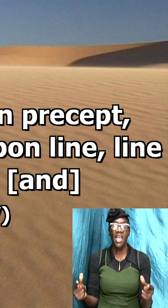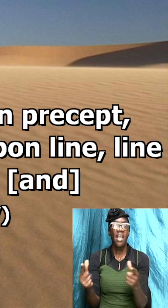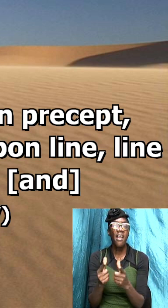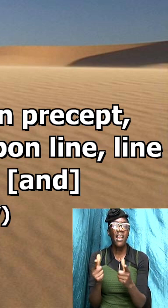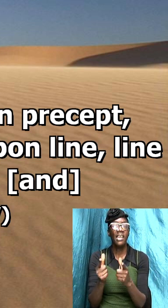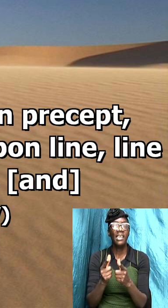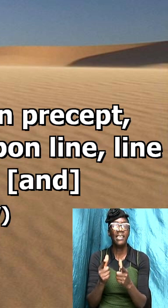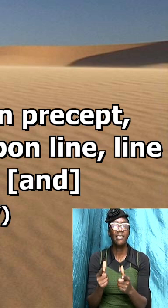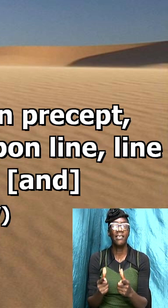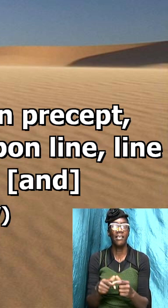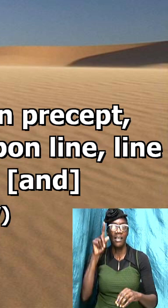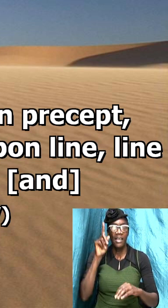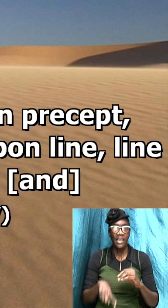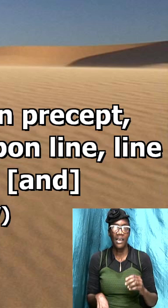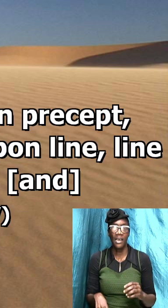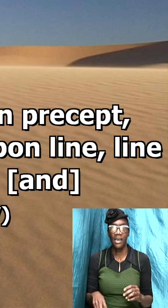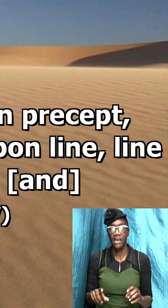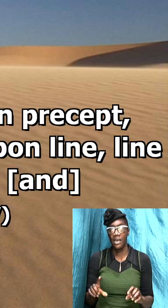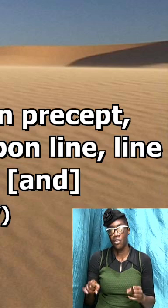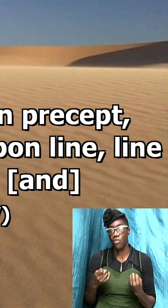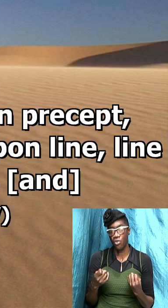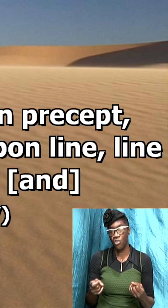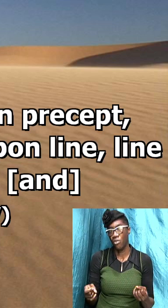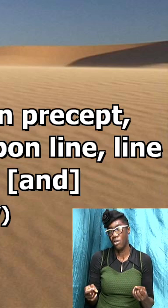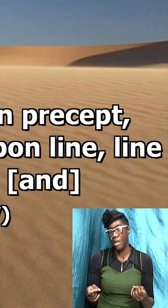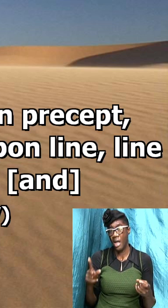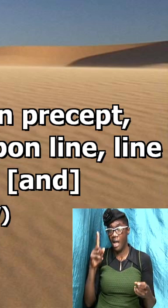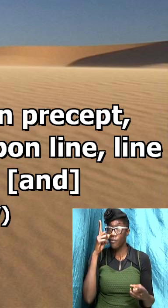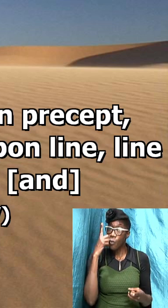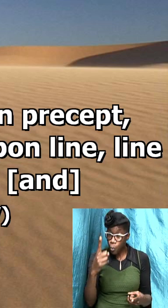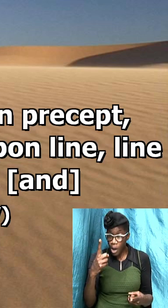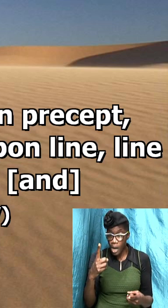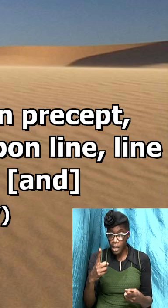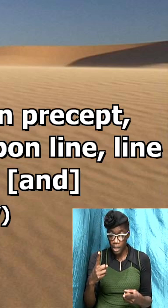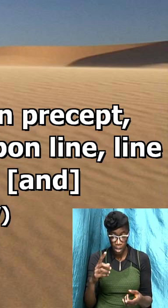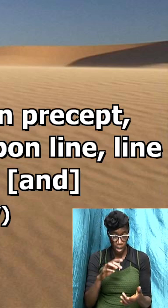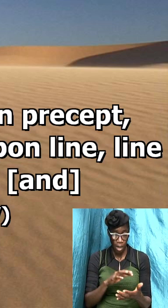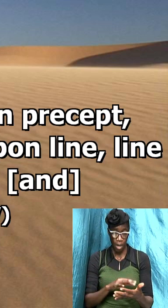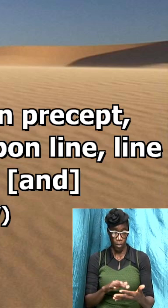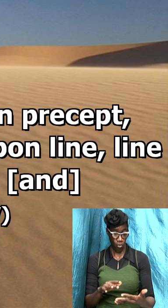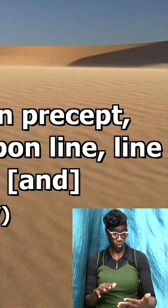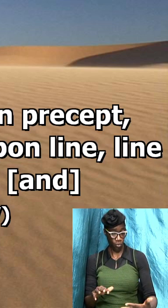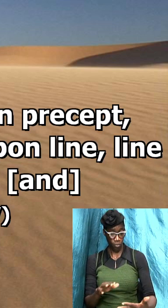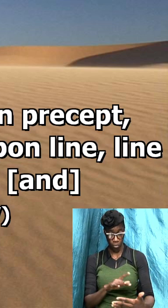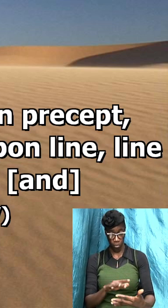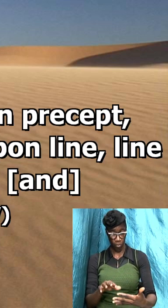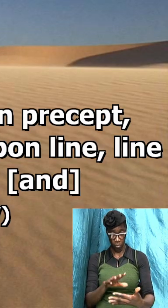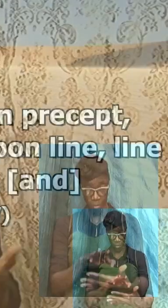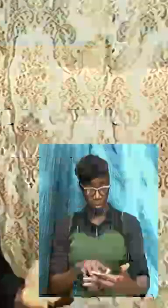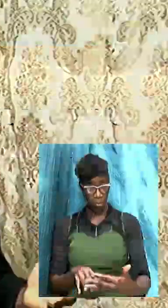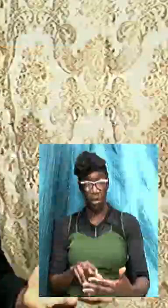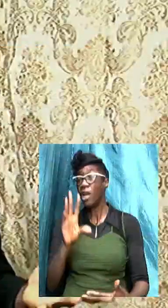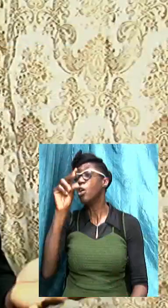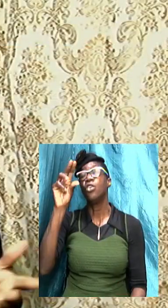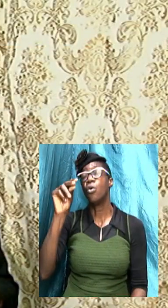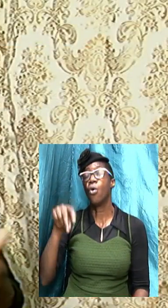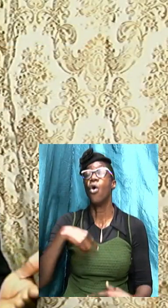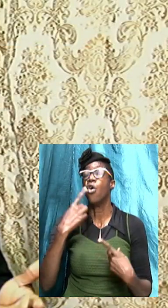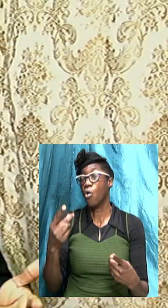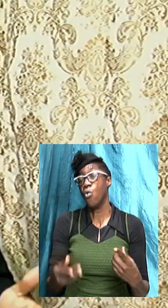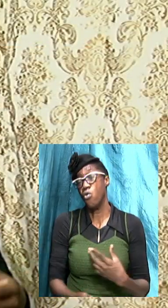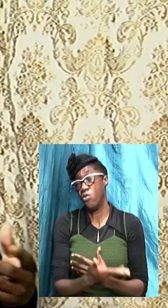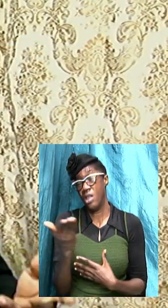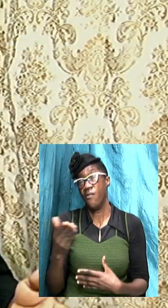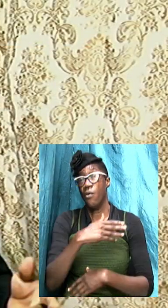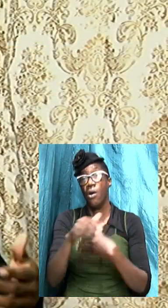so we can't just come up with one scripture one scripture and we just have a doctrine and one scripture go in therefore into